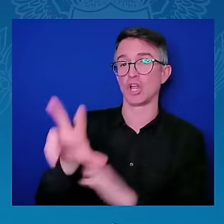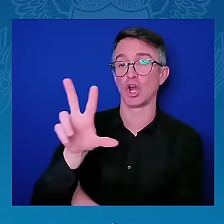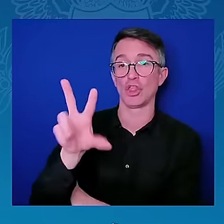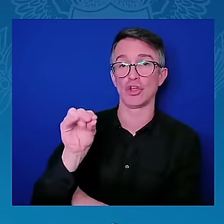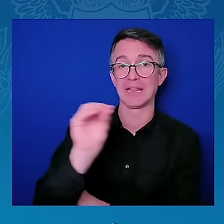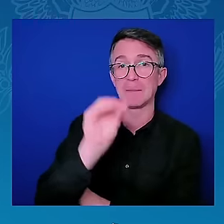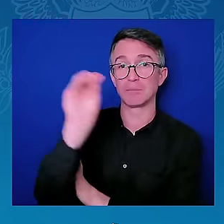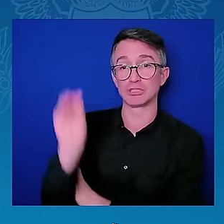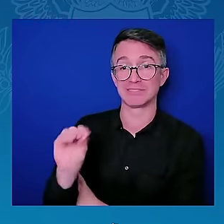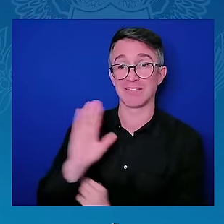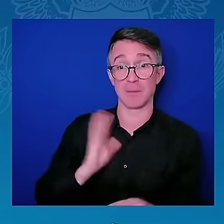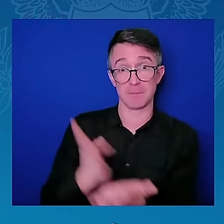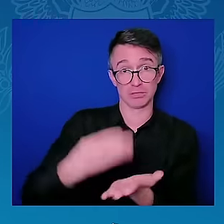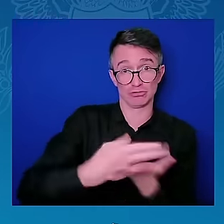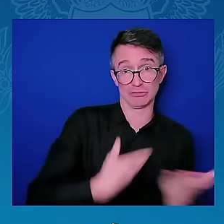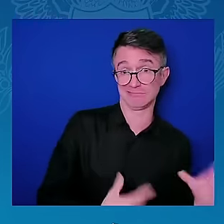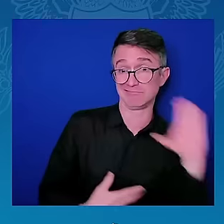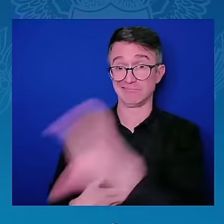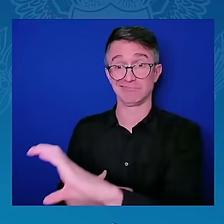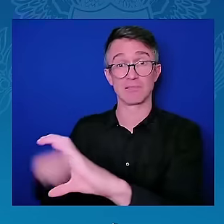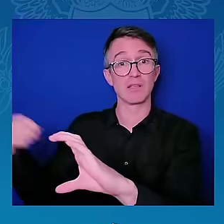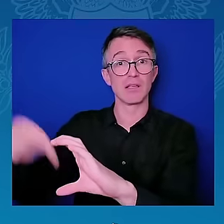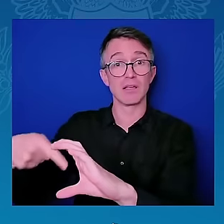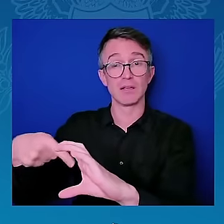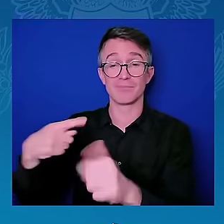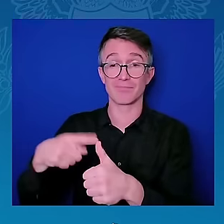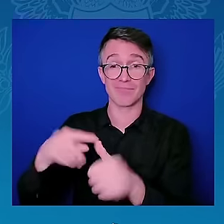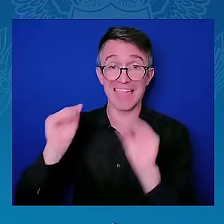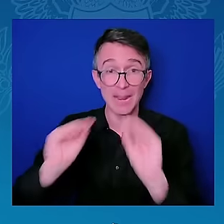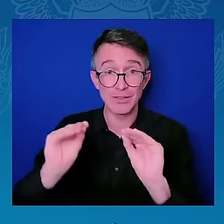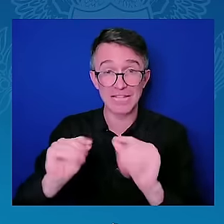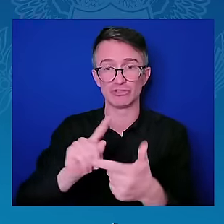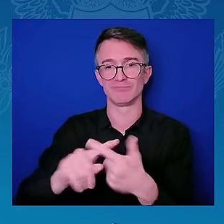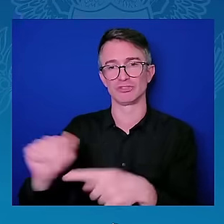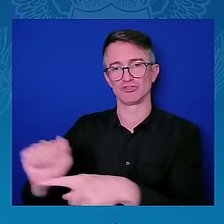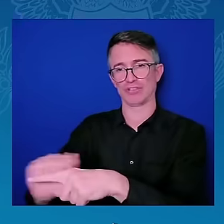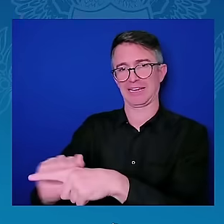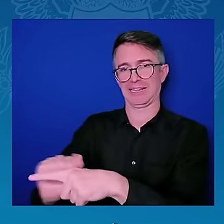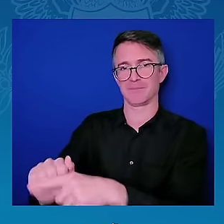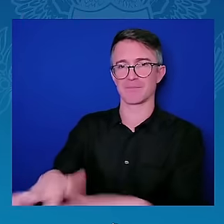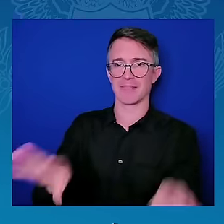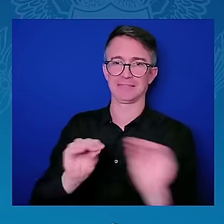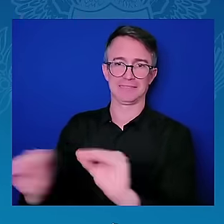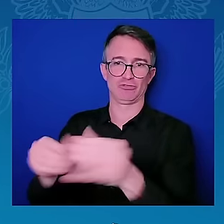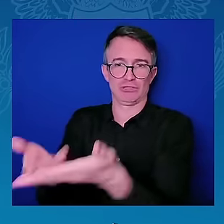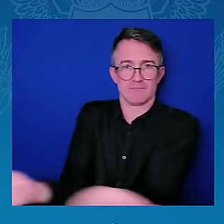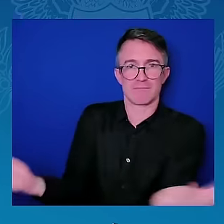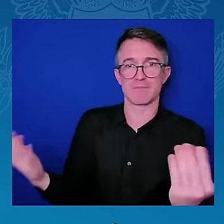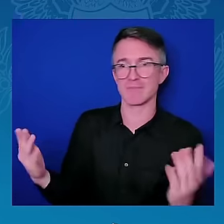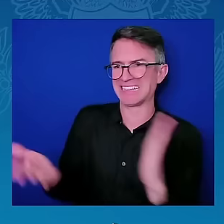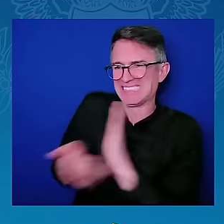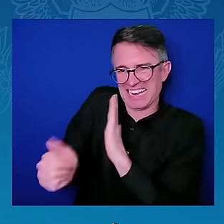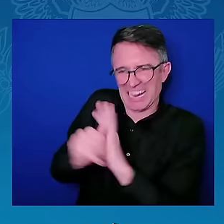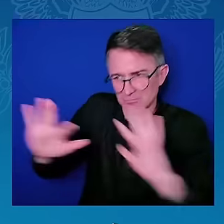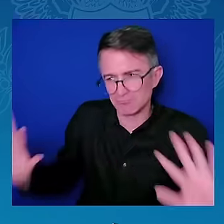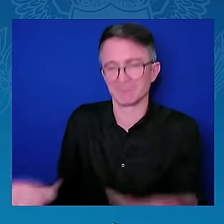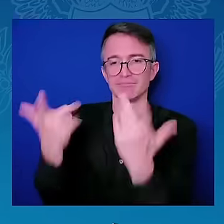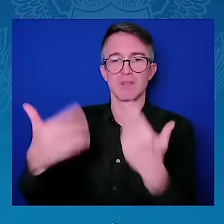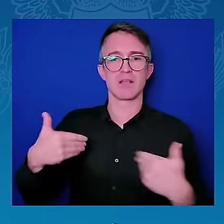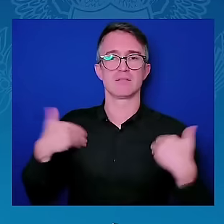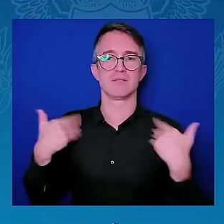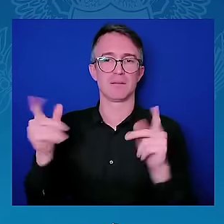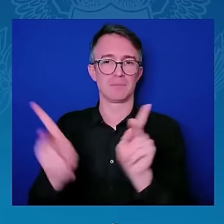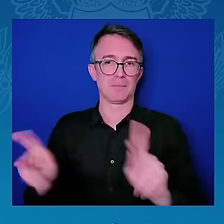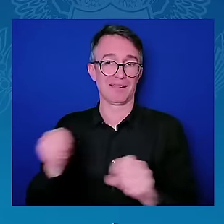We are investing $5 billion every year. And I said earlier, it's money we